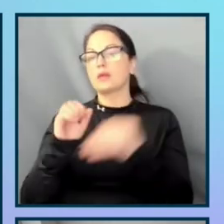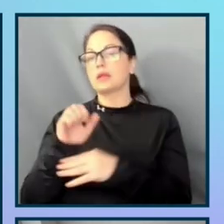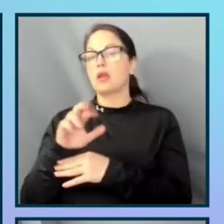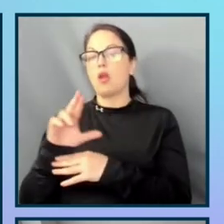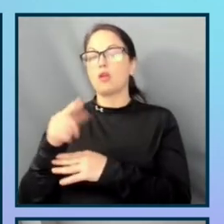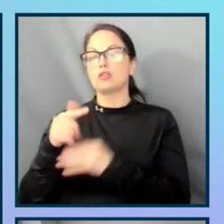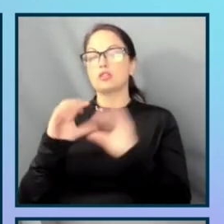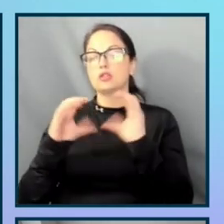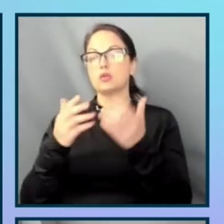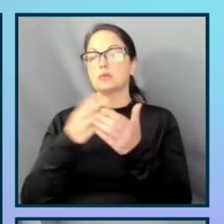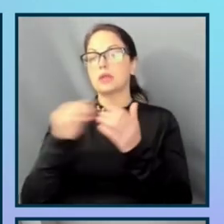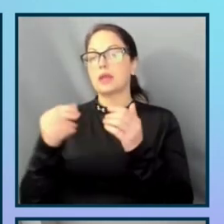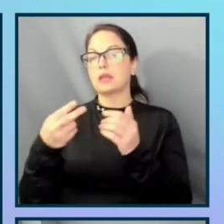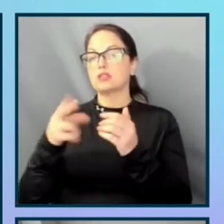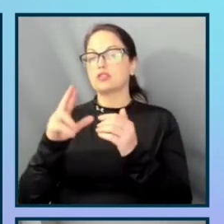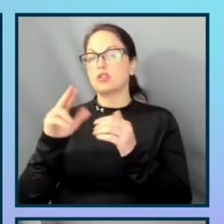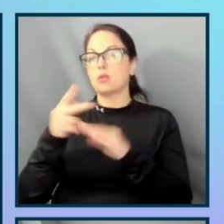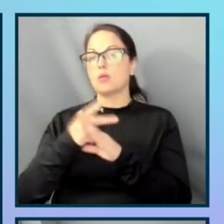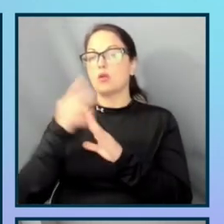also HR programs.